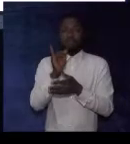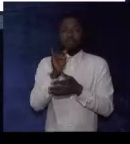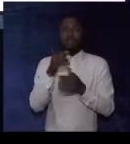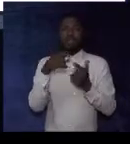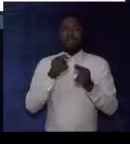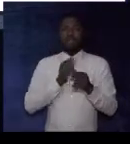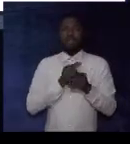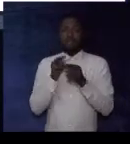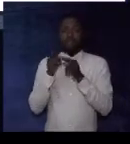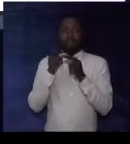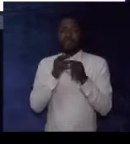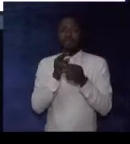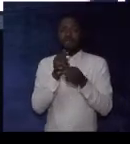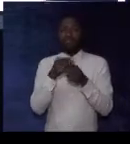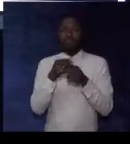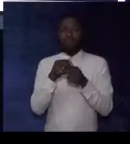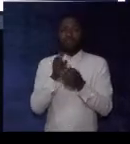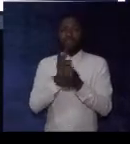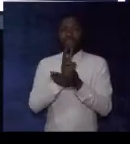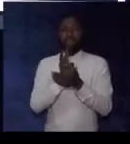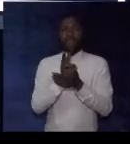watch a short video.